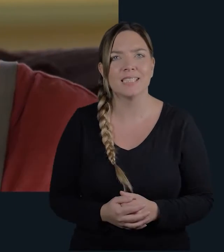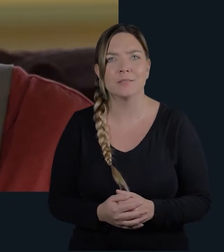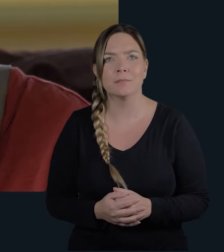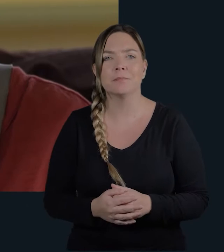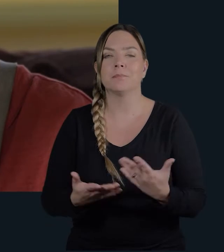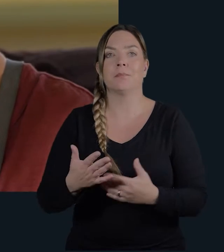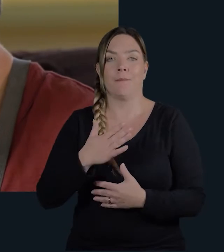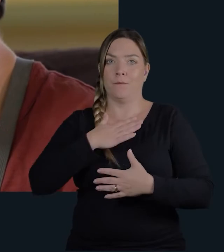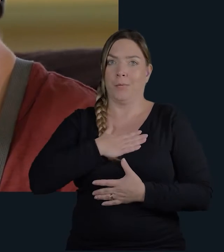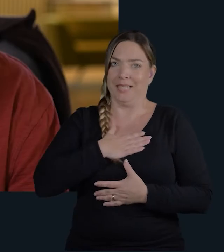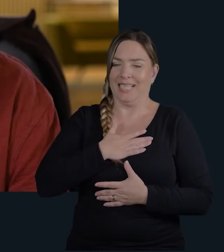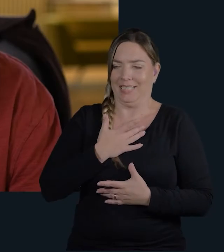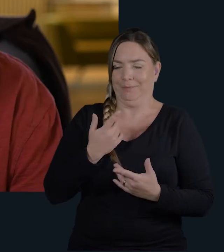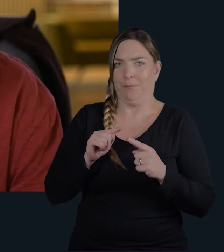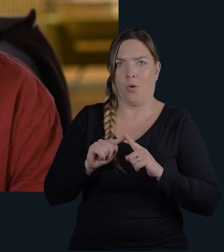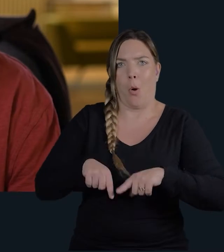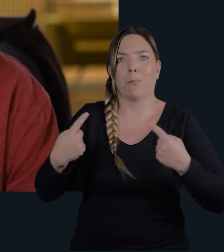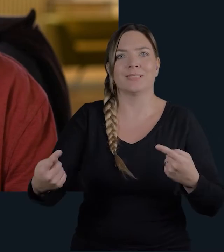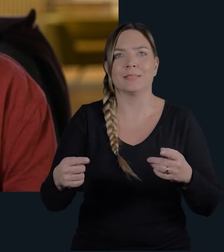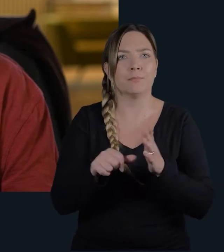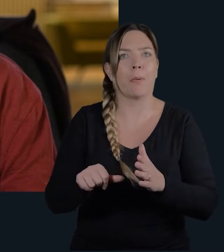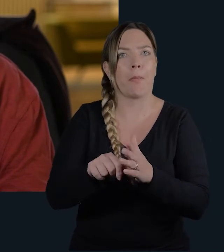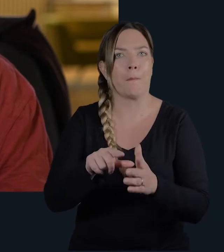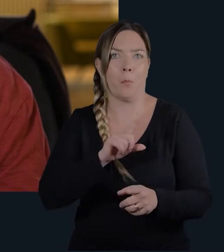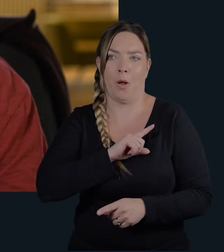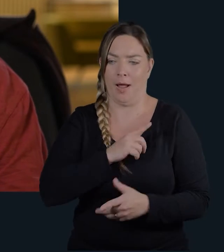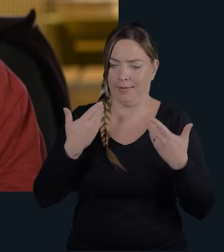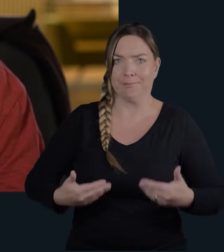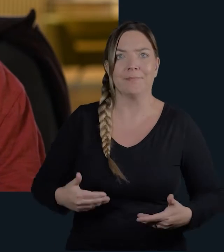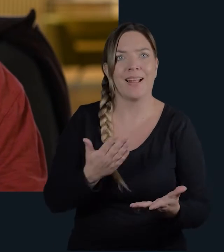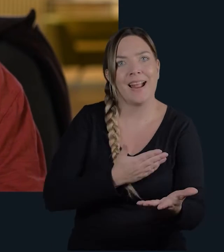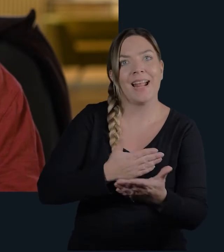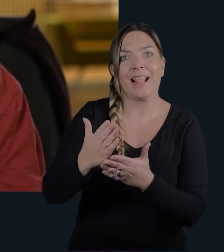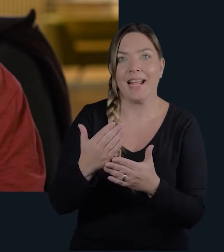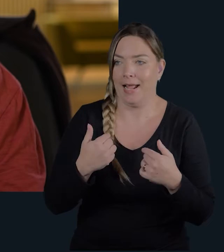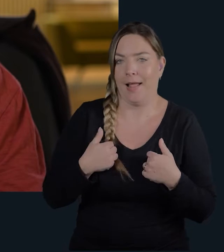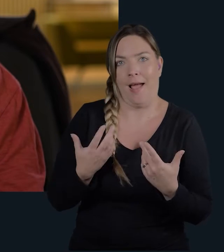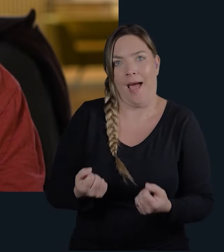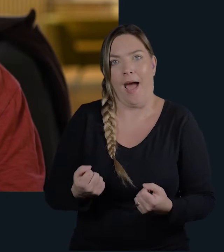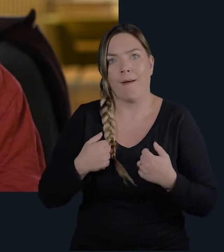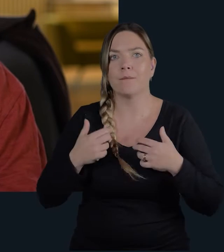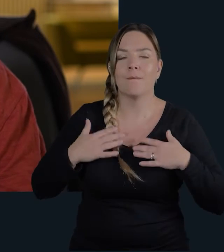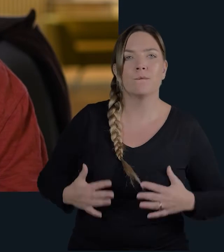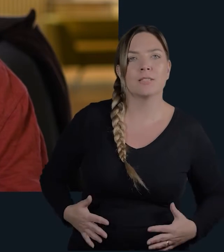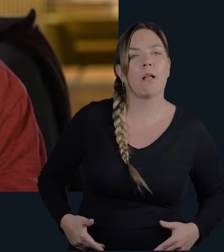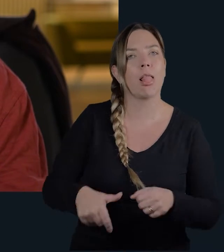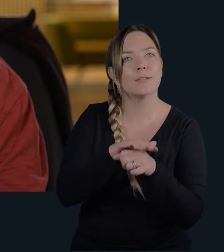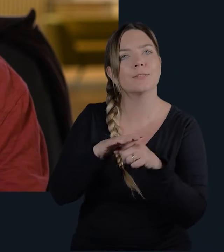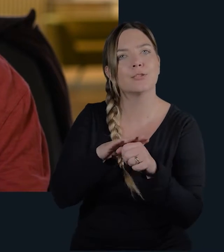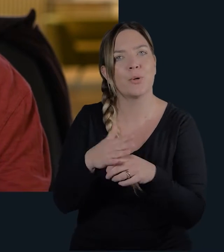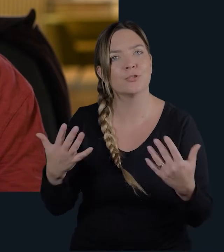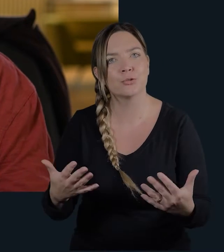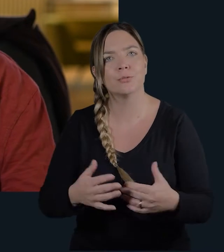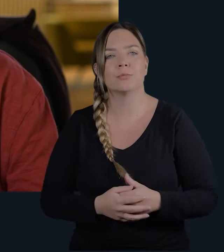might make them see you differently. For me, that's like the opposite problem where, you know, it's relatively clear that